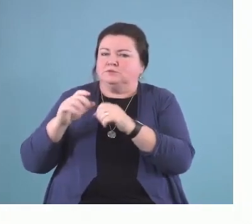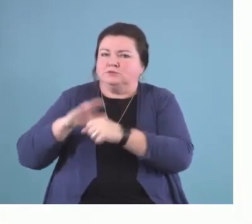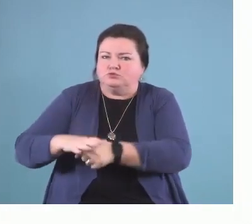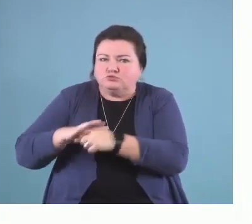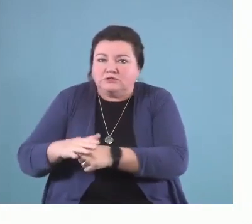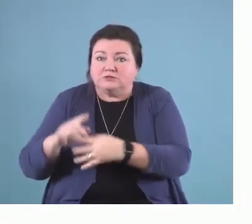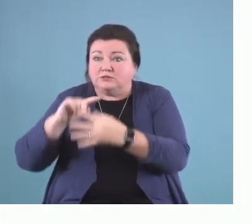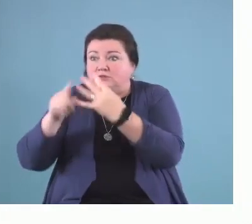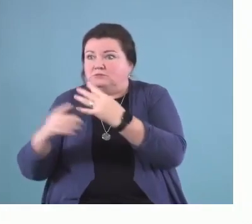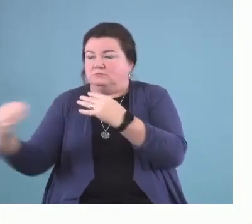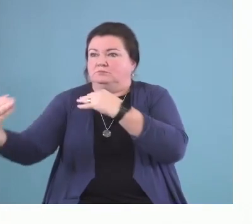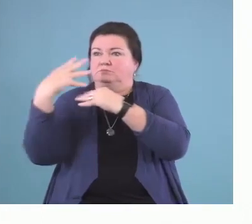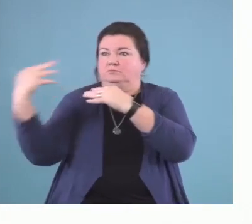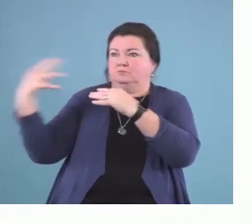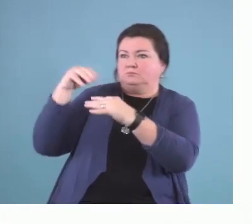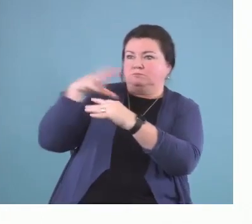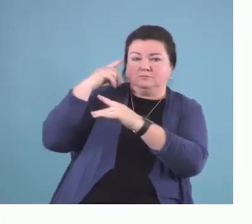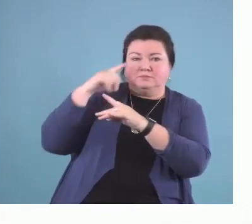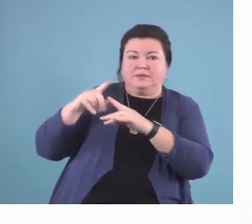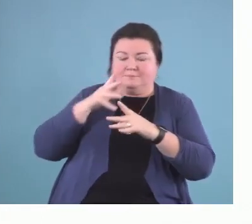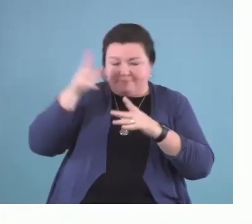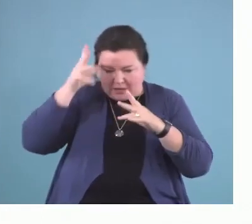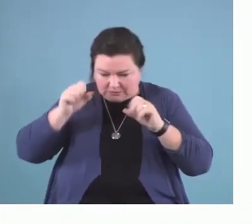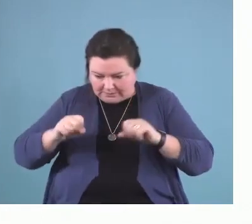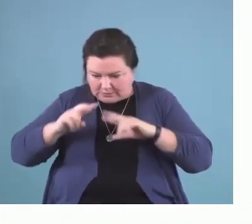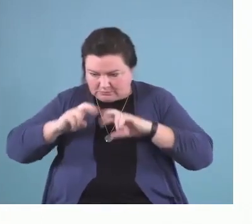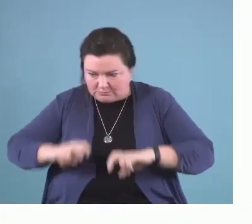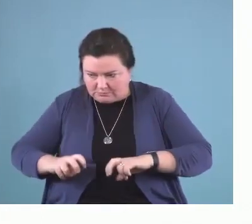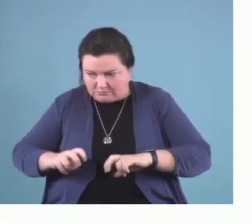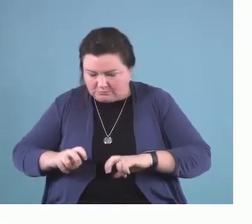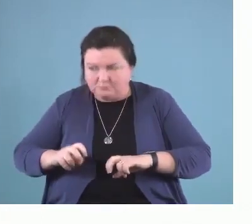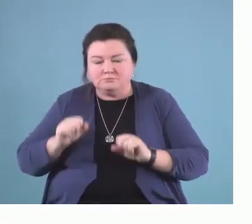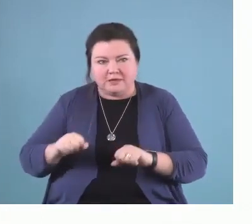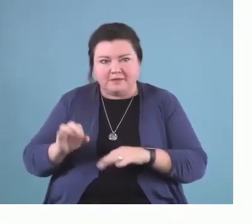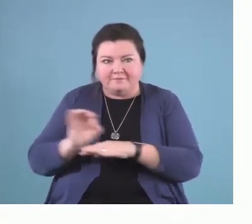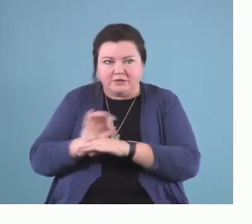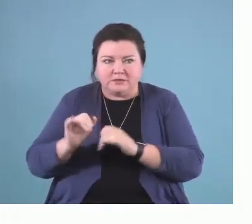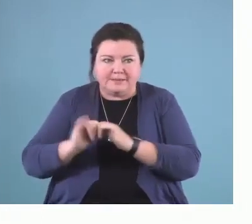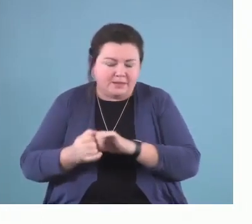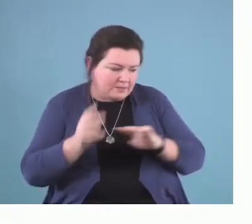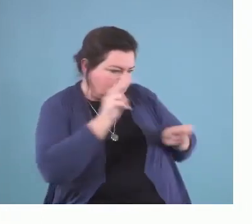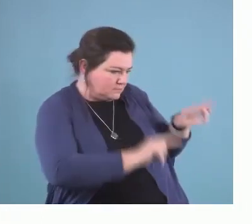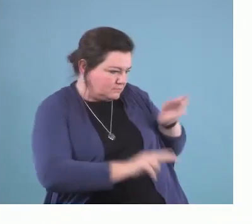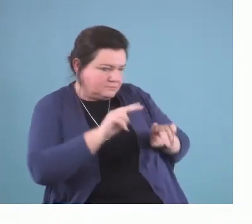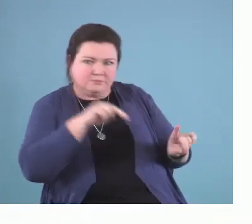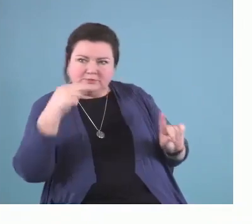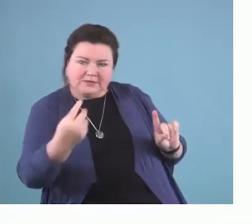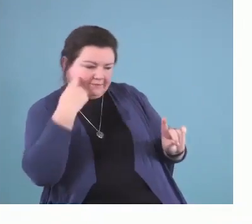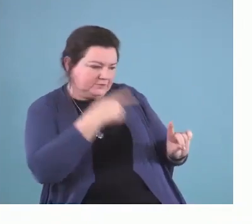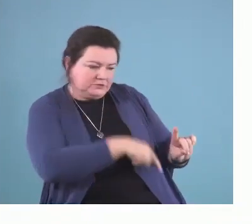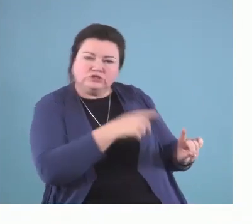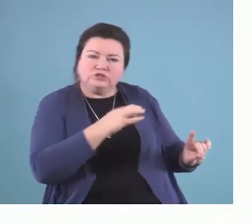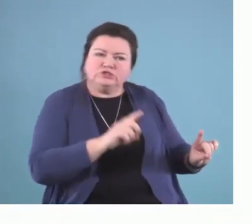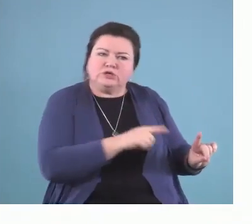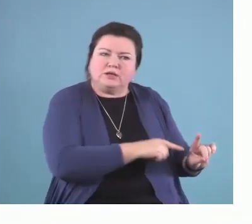Parents' evaluations of their own capacity to function, as well as their view of their child, are related to such